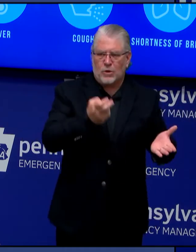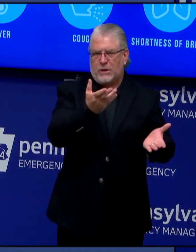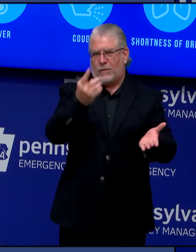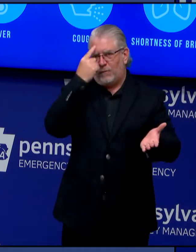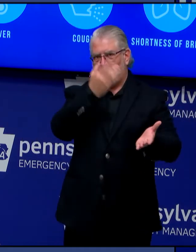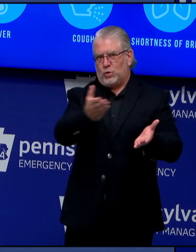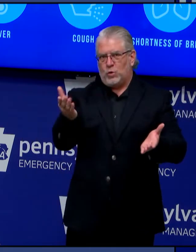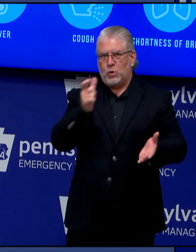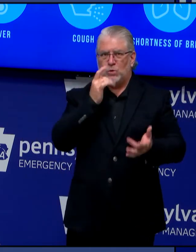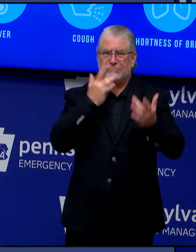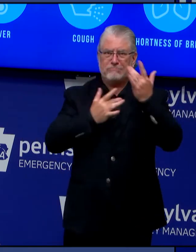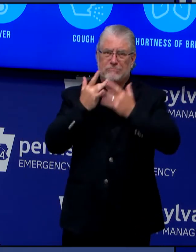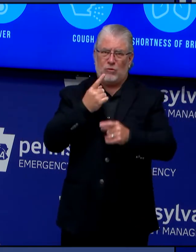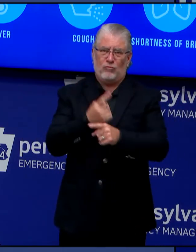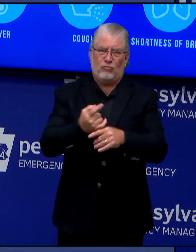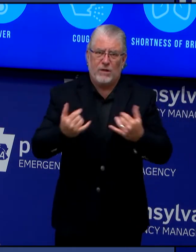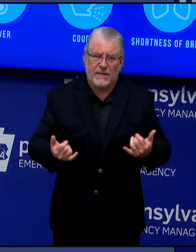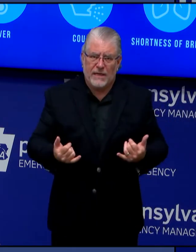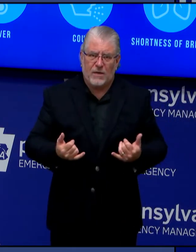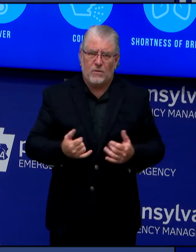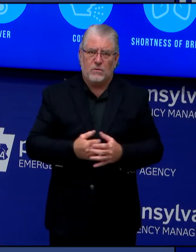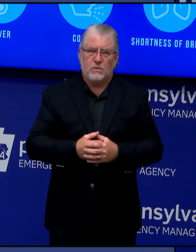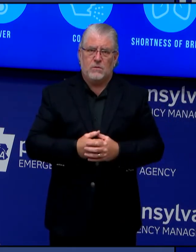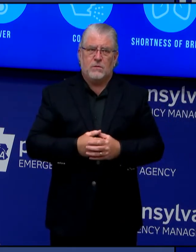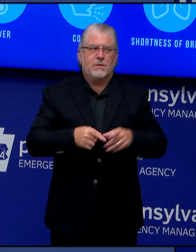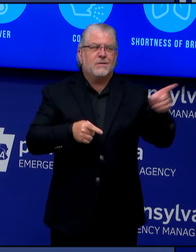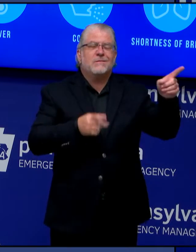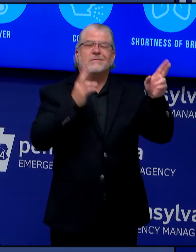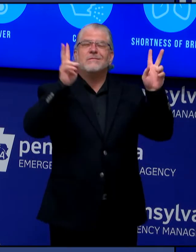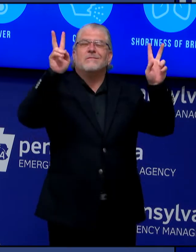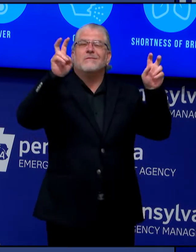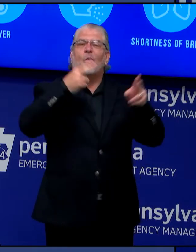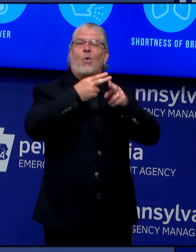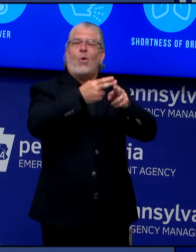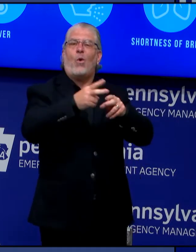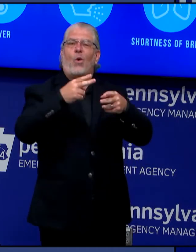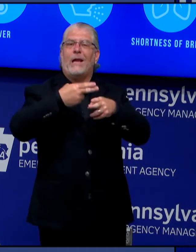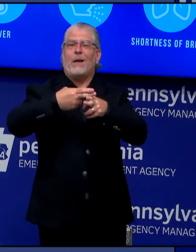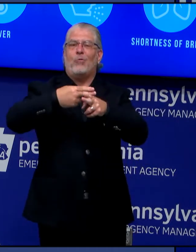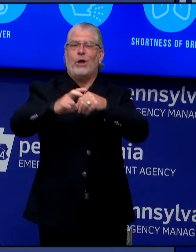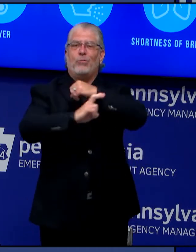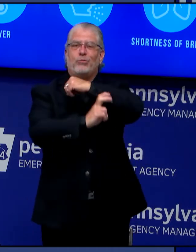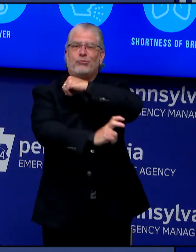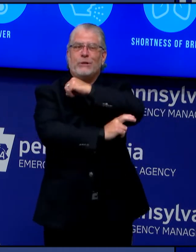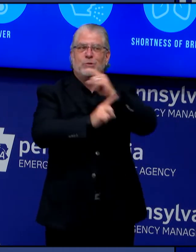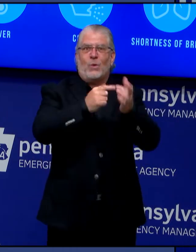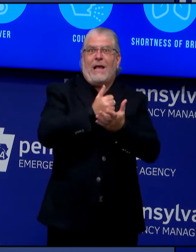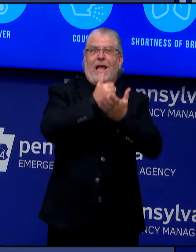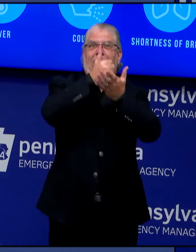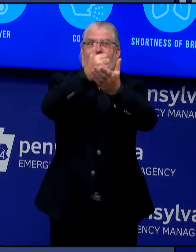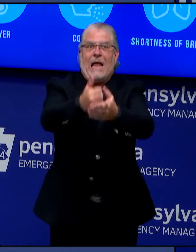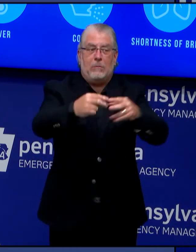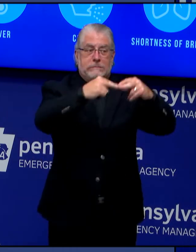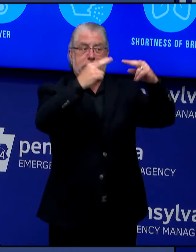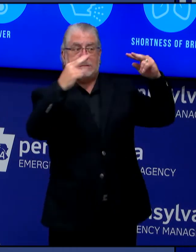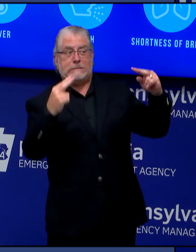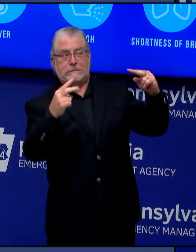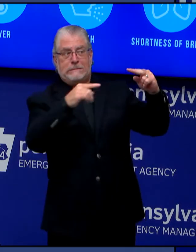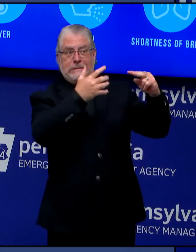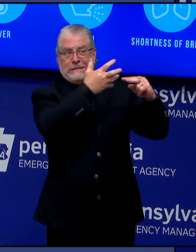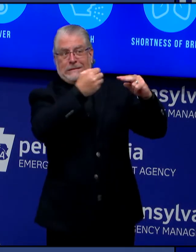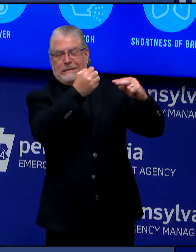They can be a bridge to make sure you have health care, enough food to eat, and can pay your utilities until you return to work.